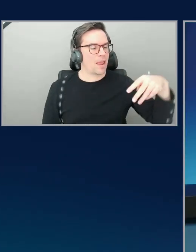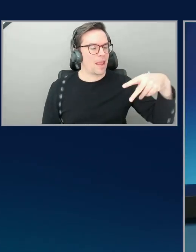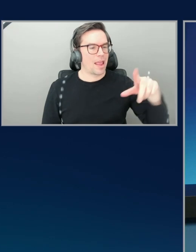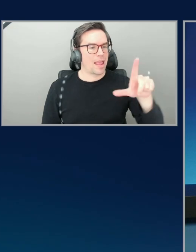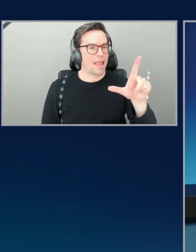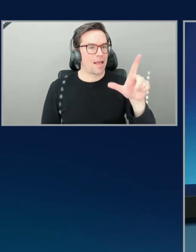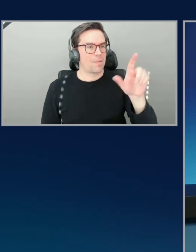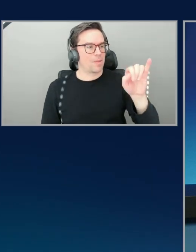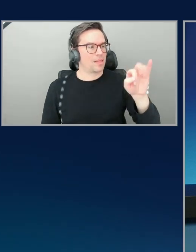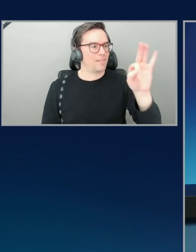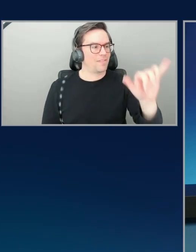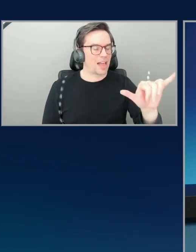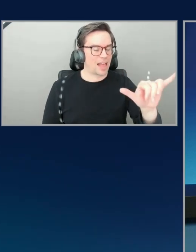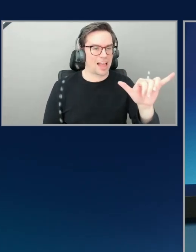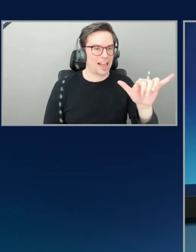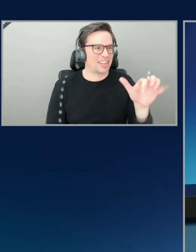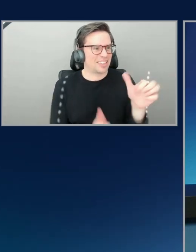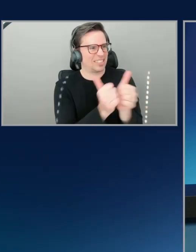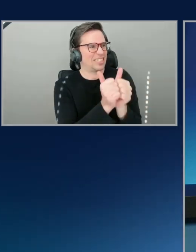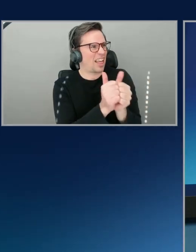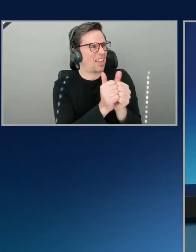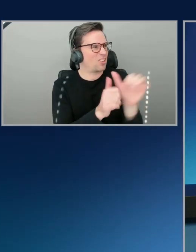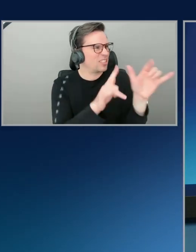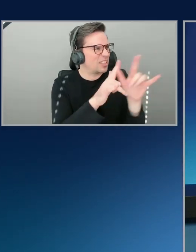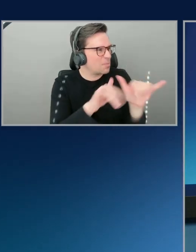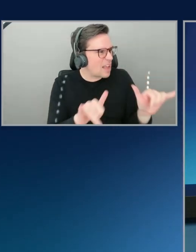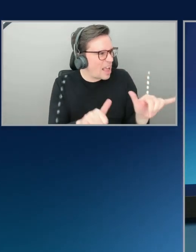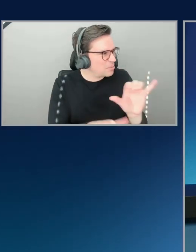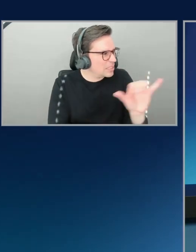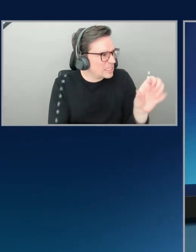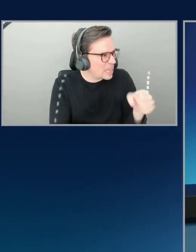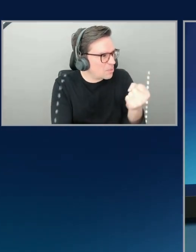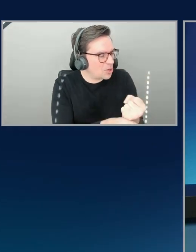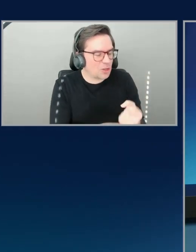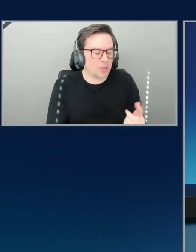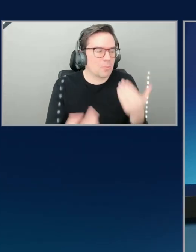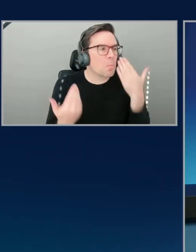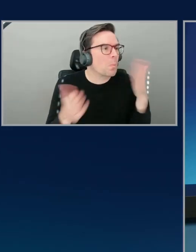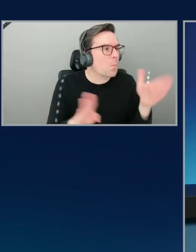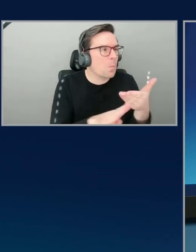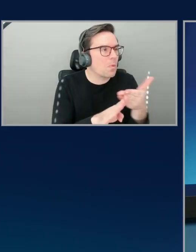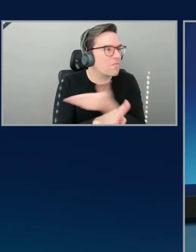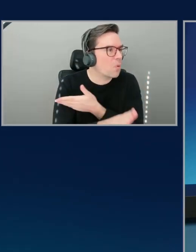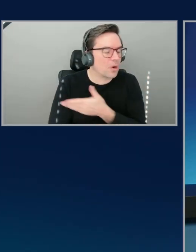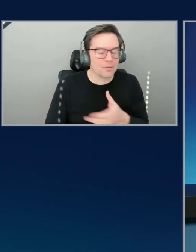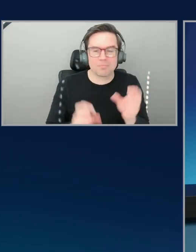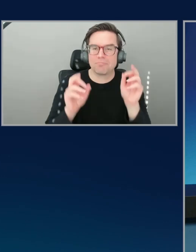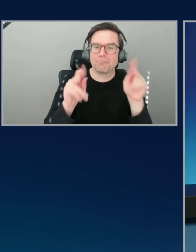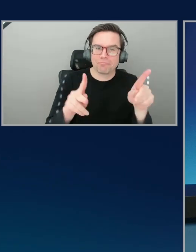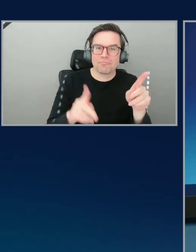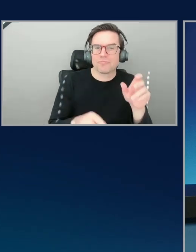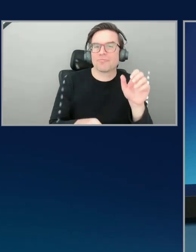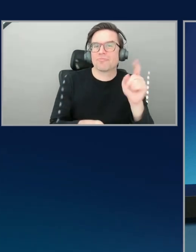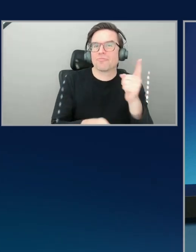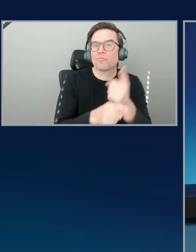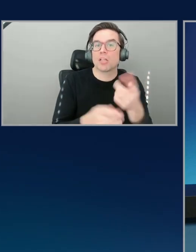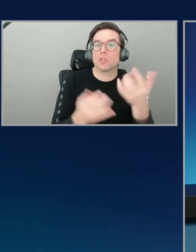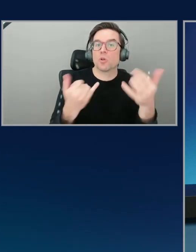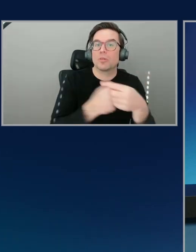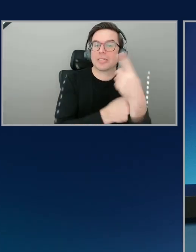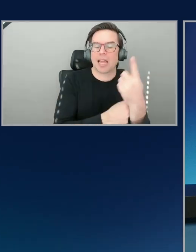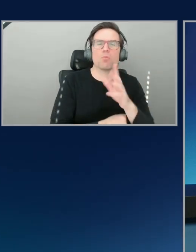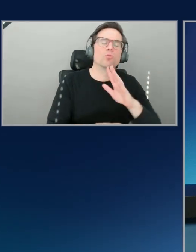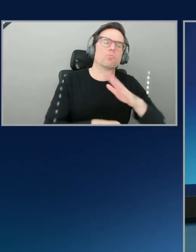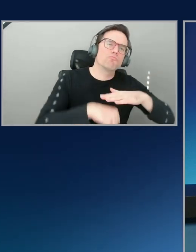specifically, I think we'll go through what? A little intro about what Amplify is for anybody who hasn't used it. But today we're really going to be